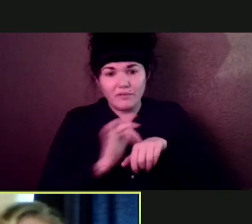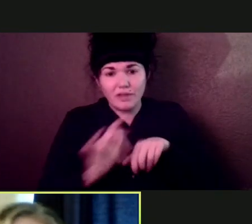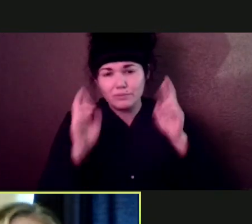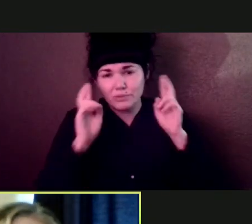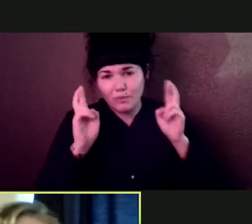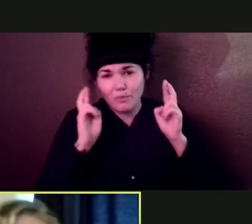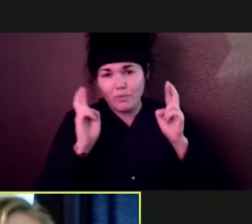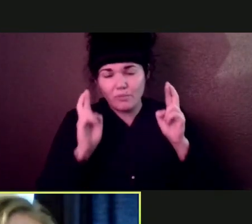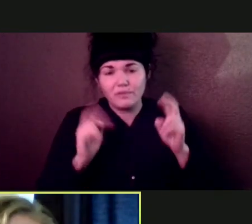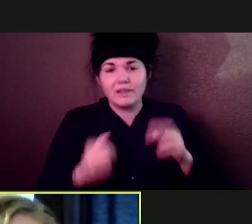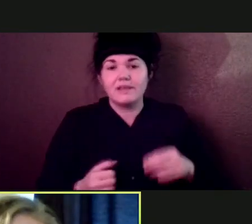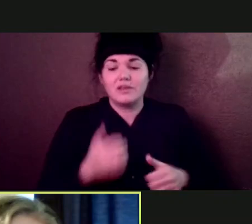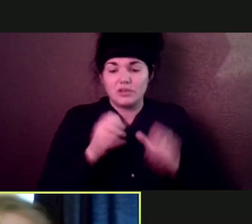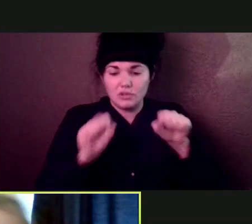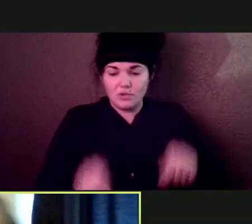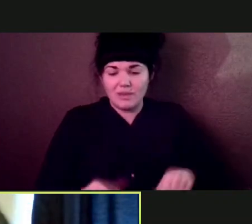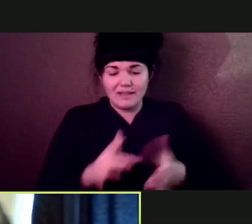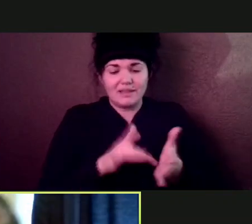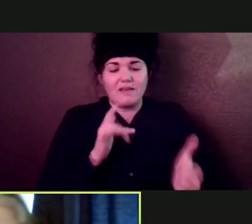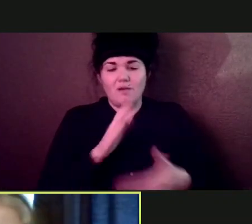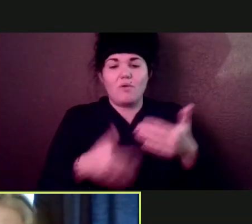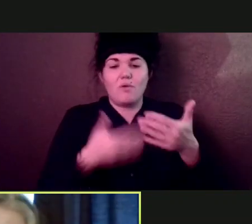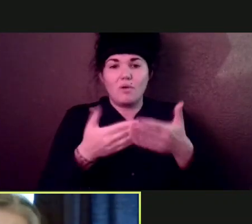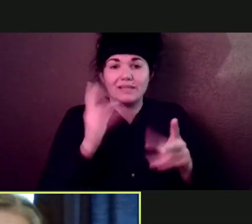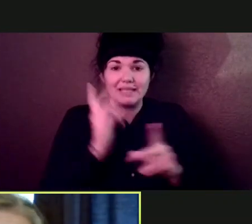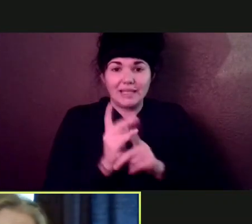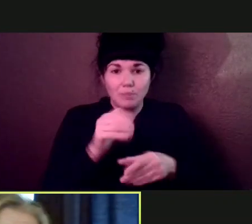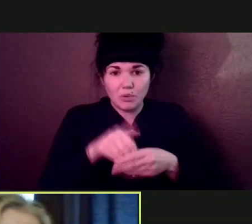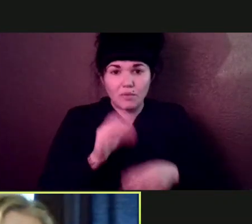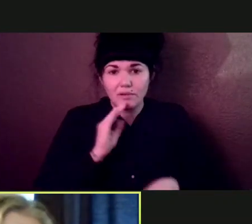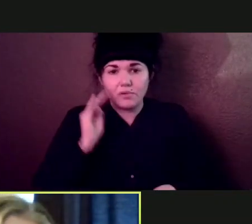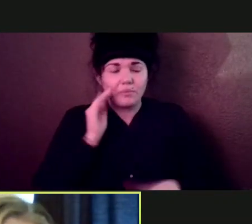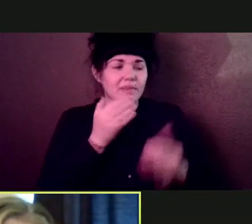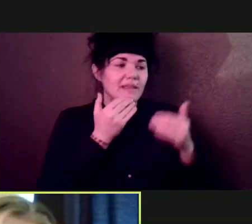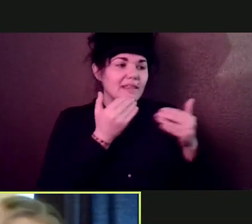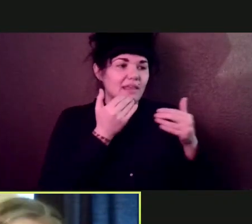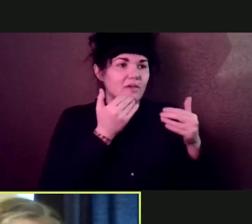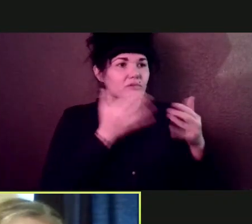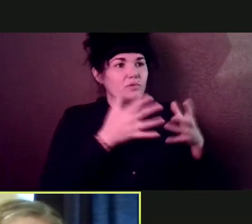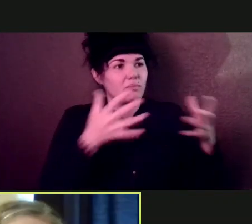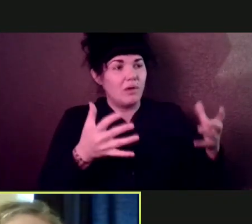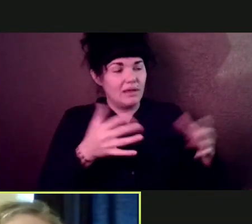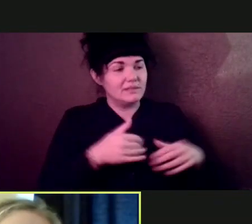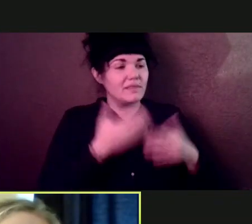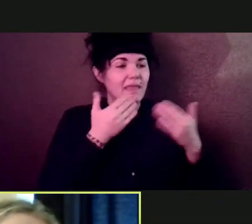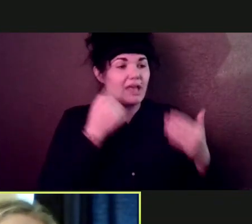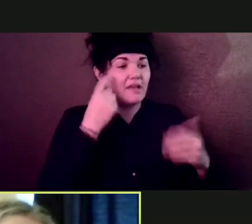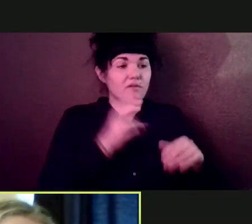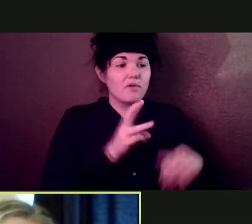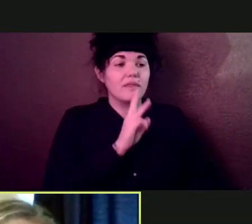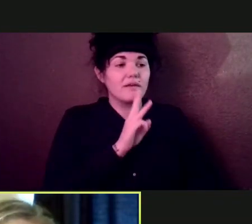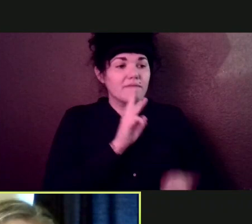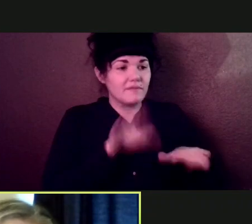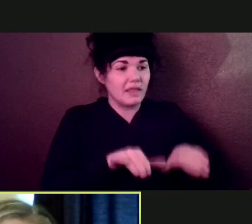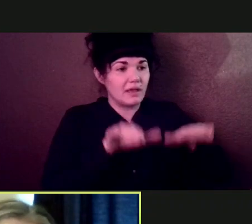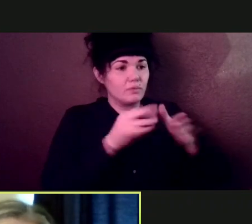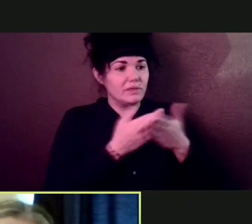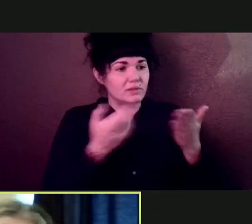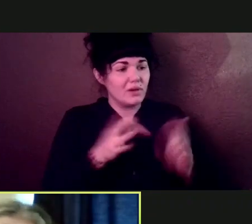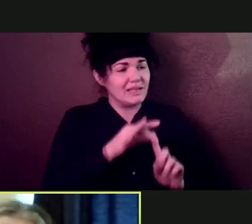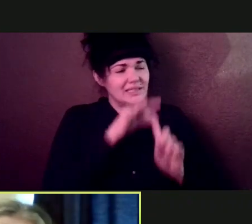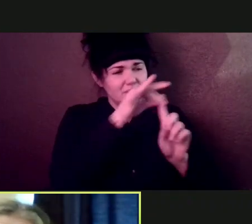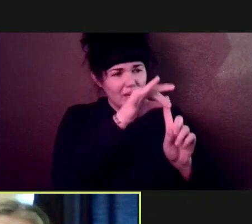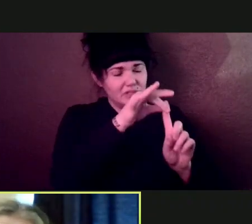Thank you, Tanya. Thank you so much. And thank you for those flood resources. And especially the resources related to renters.